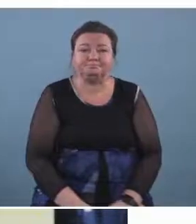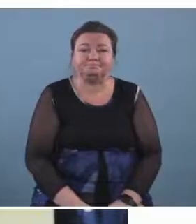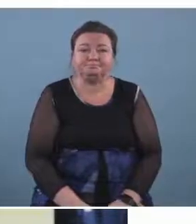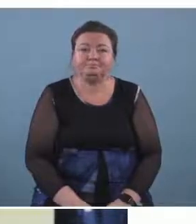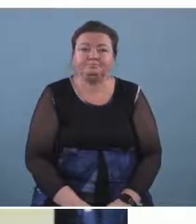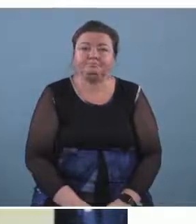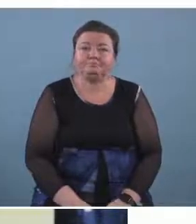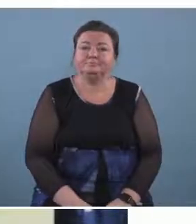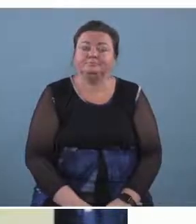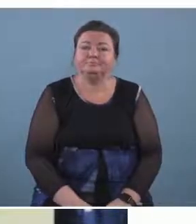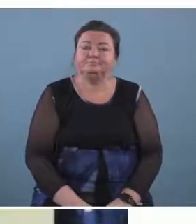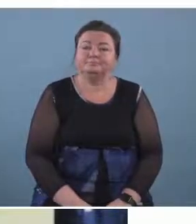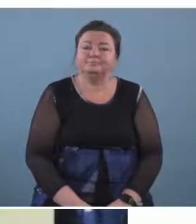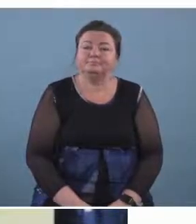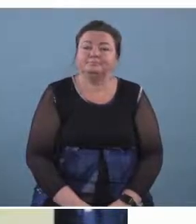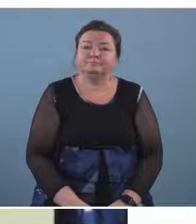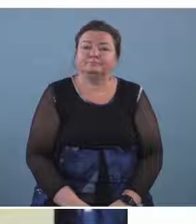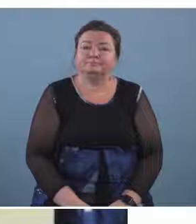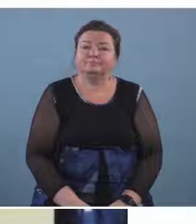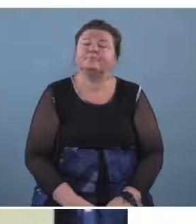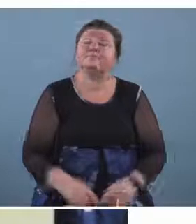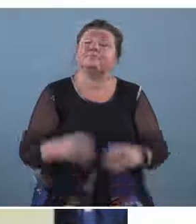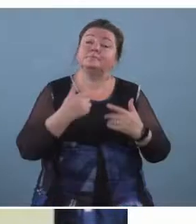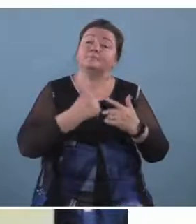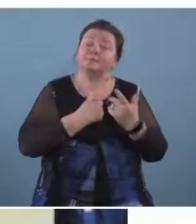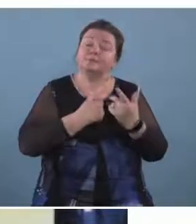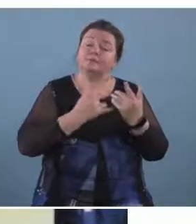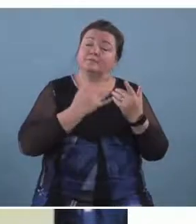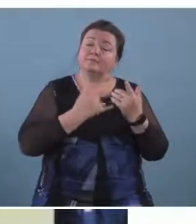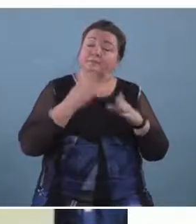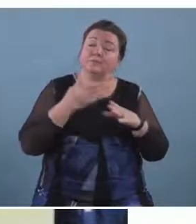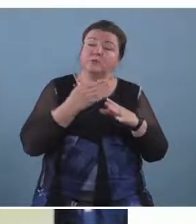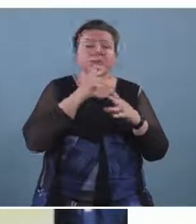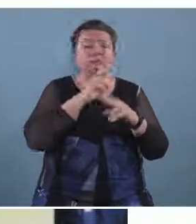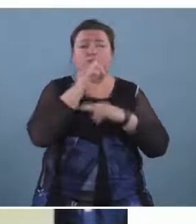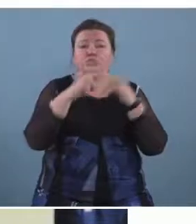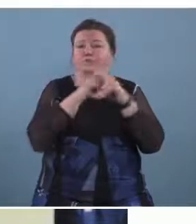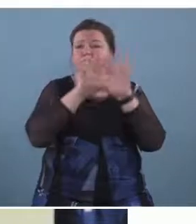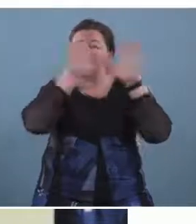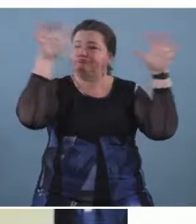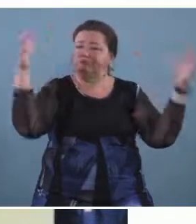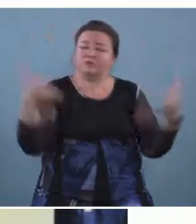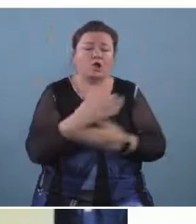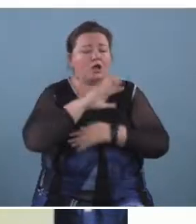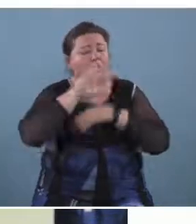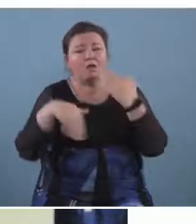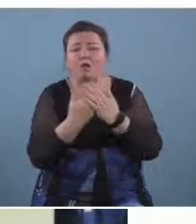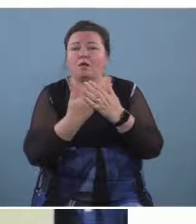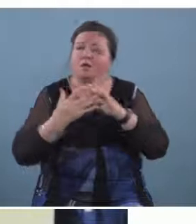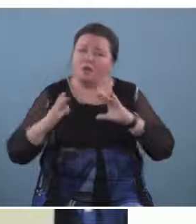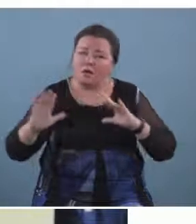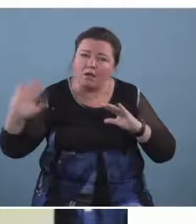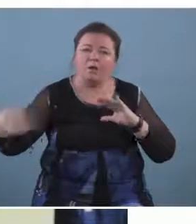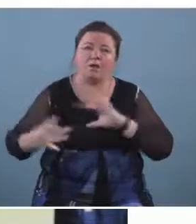and so i think music is actually universal it unifies the community